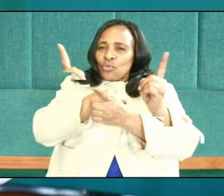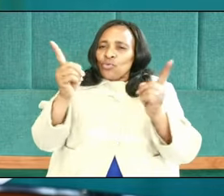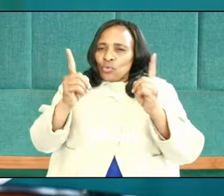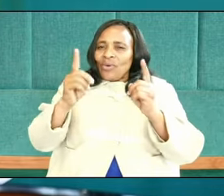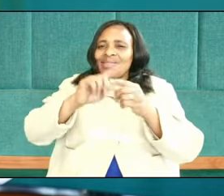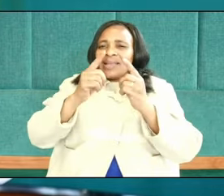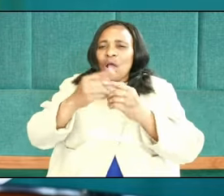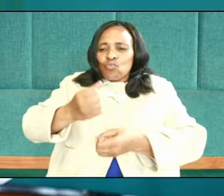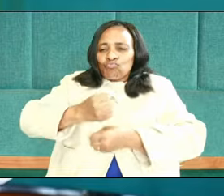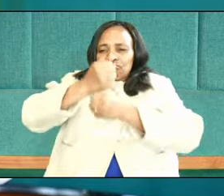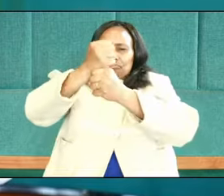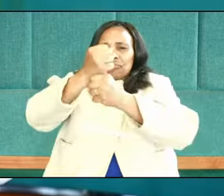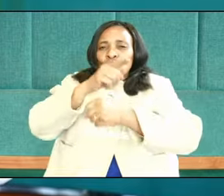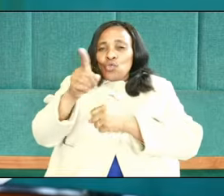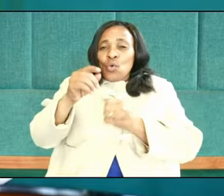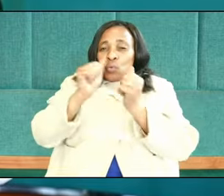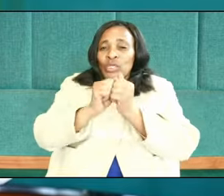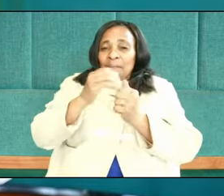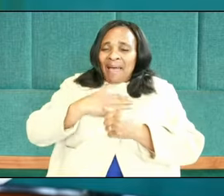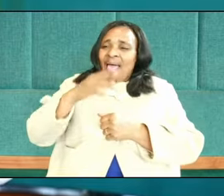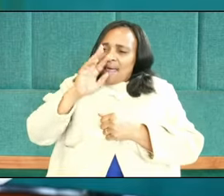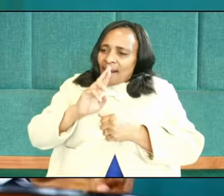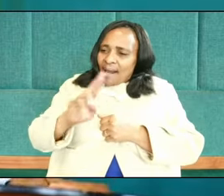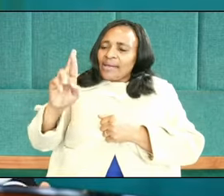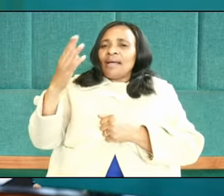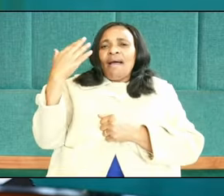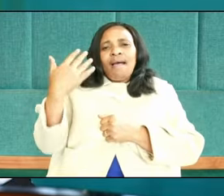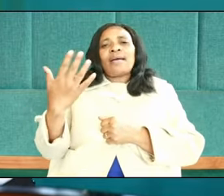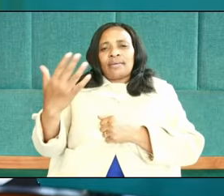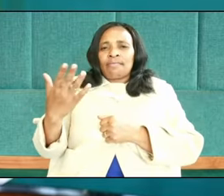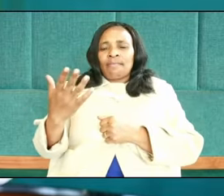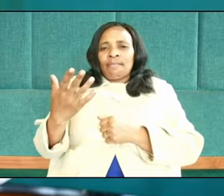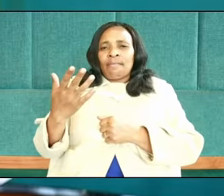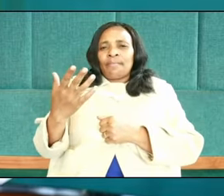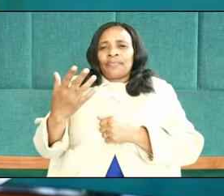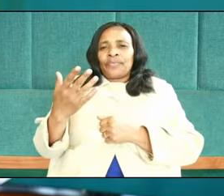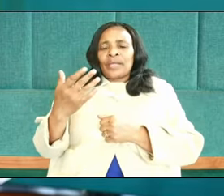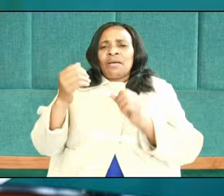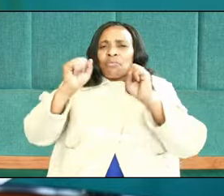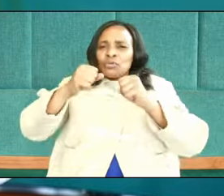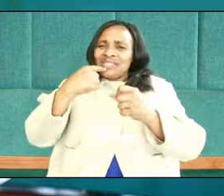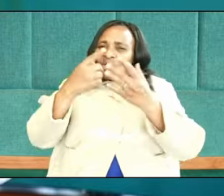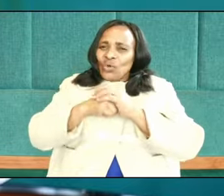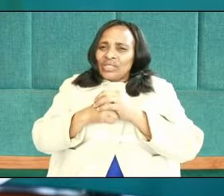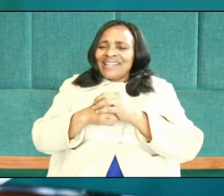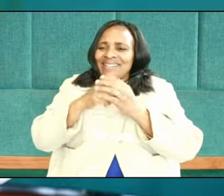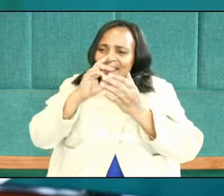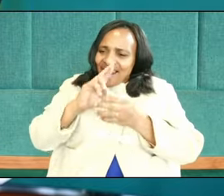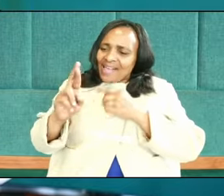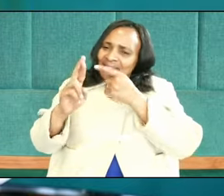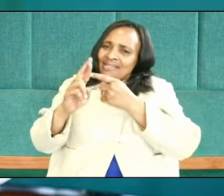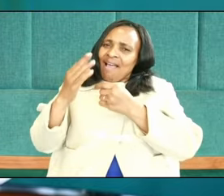I will uphold you with my righteous right hand. So he says it was the right hand